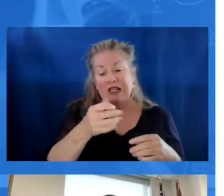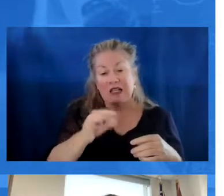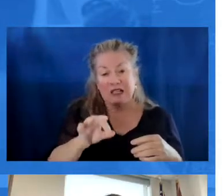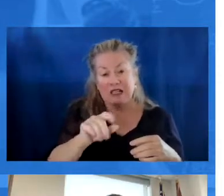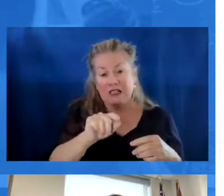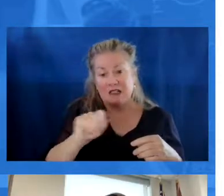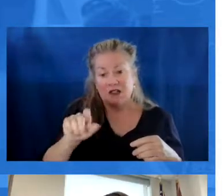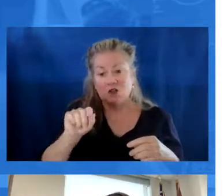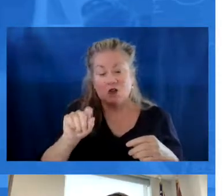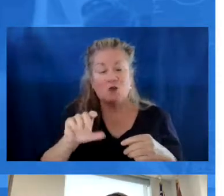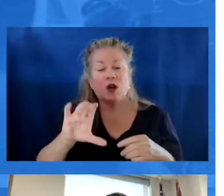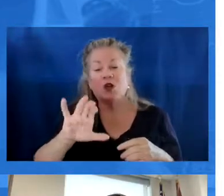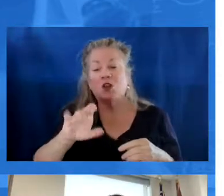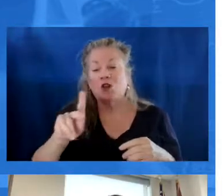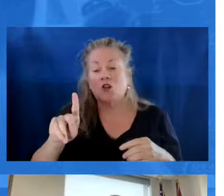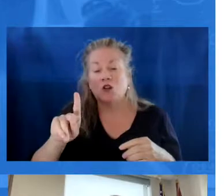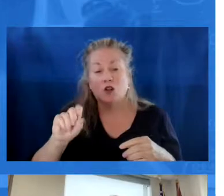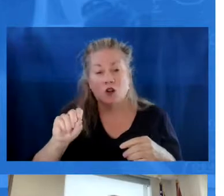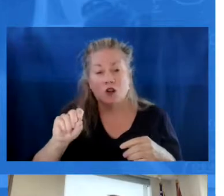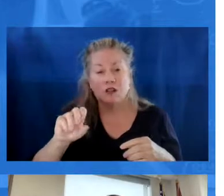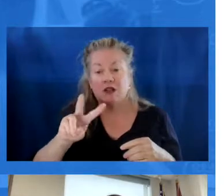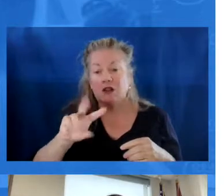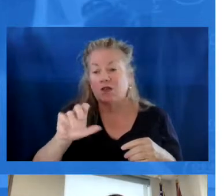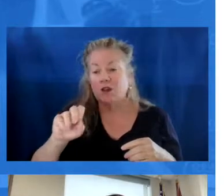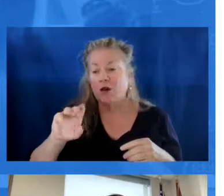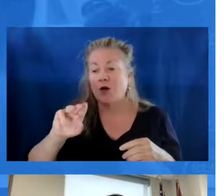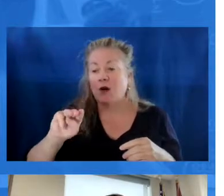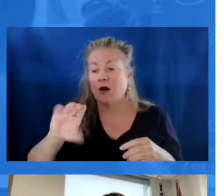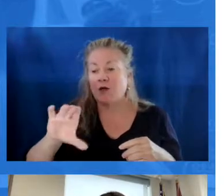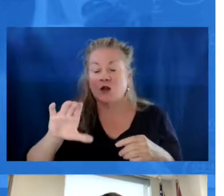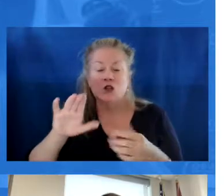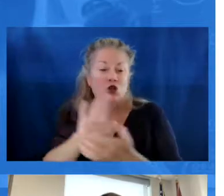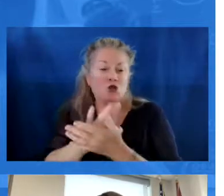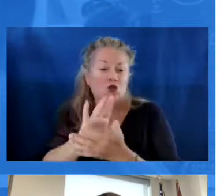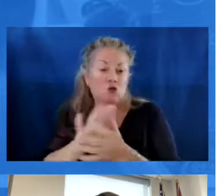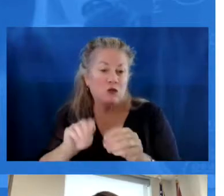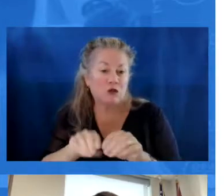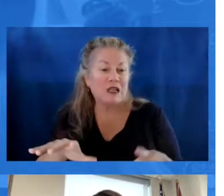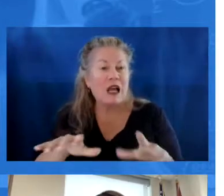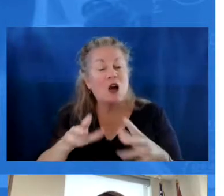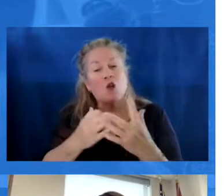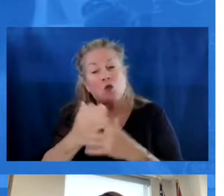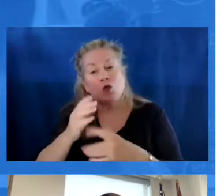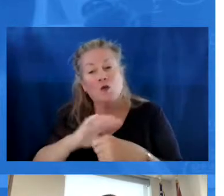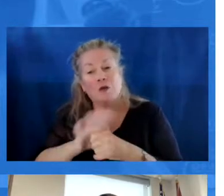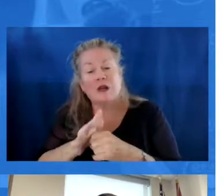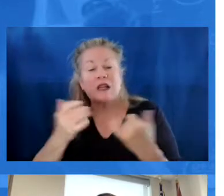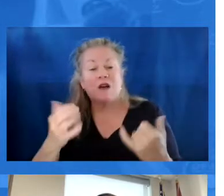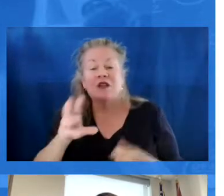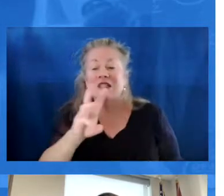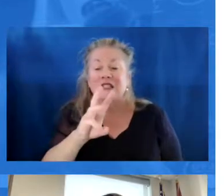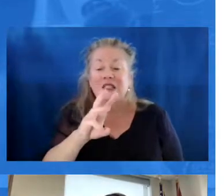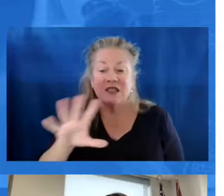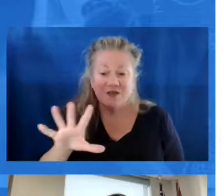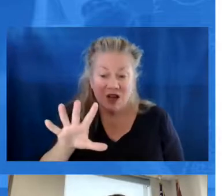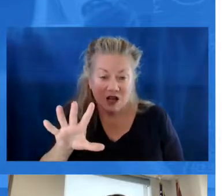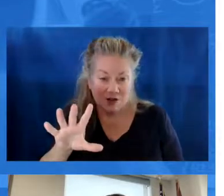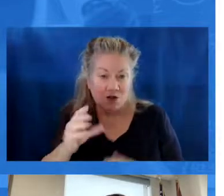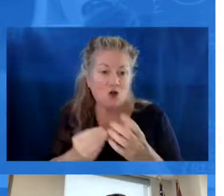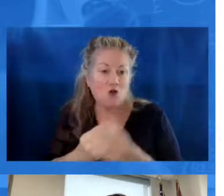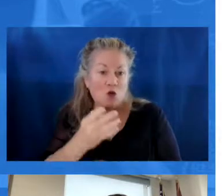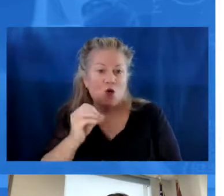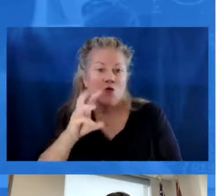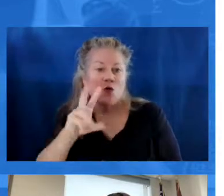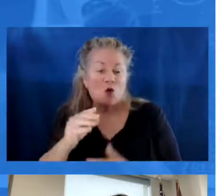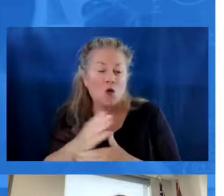2019-20 in a partnership with Clarksville Montgomery School District, we've now expanded through the pandemic to 65 Grow Your Own